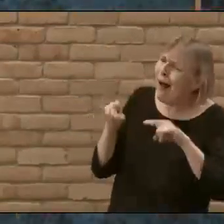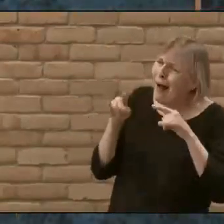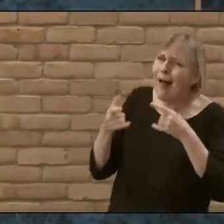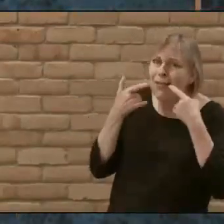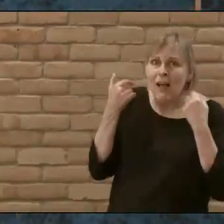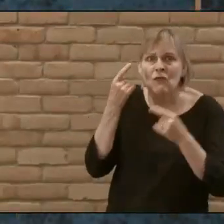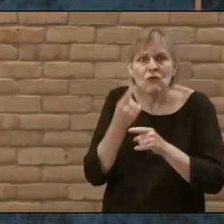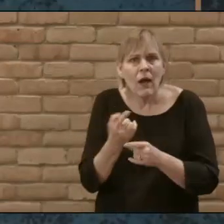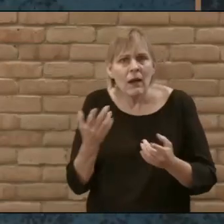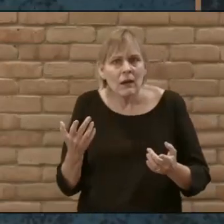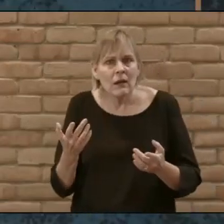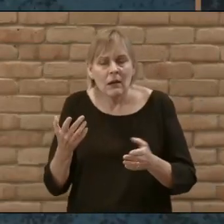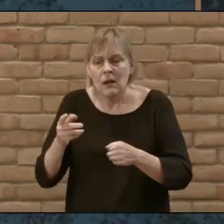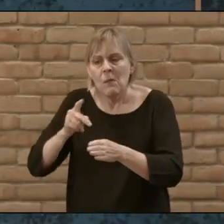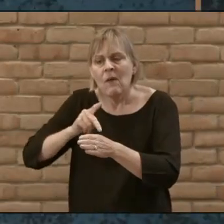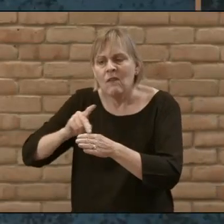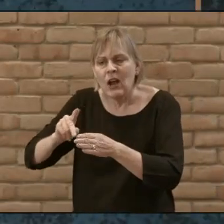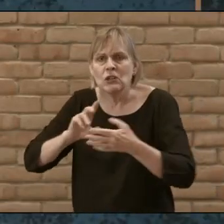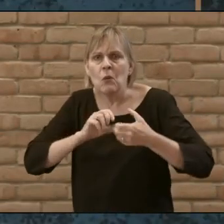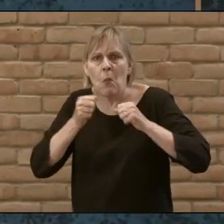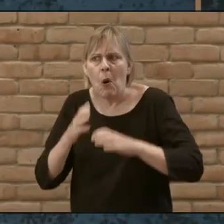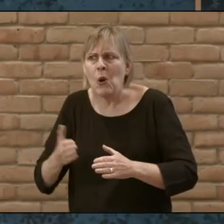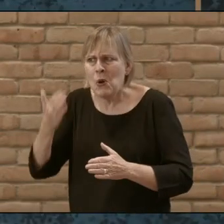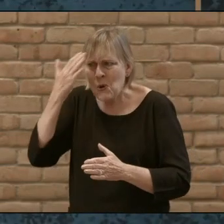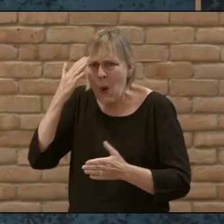right professional mourners would recognize a dead body